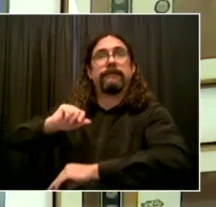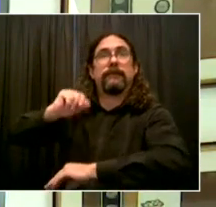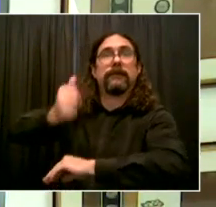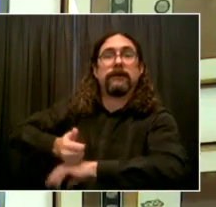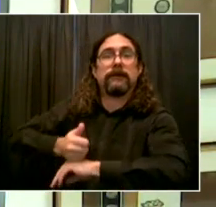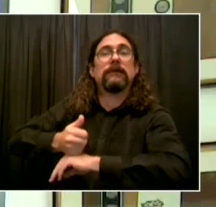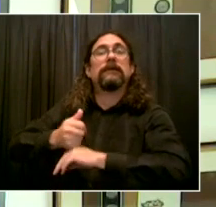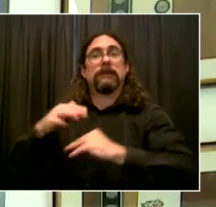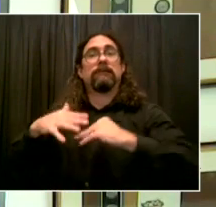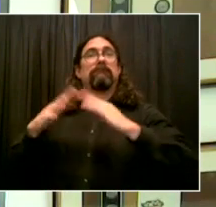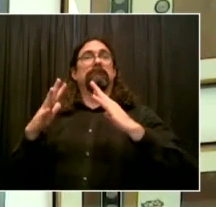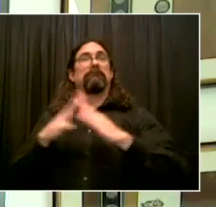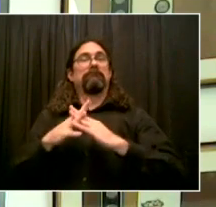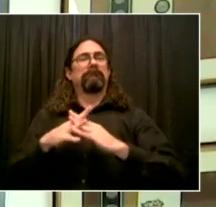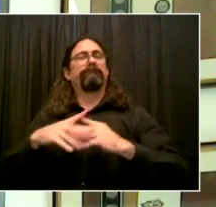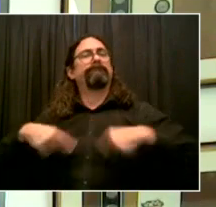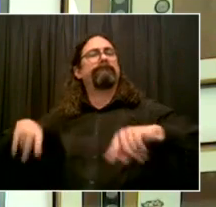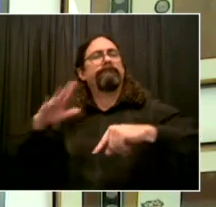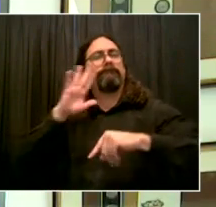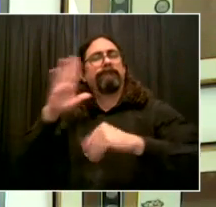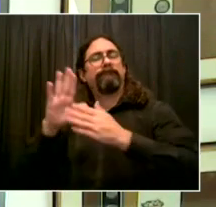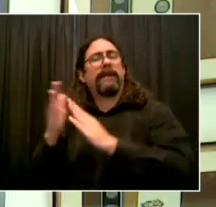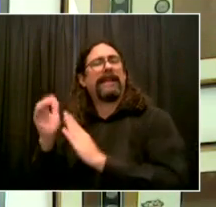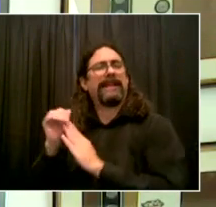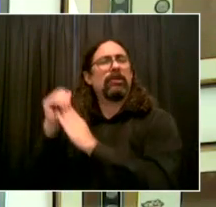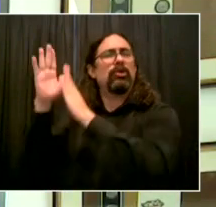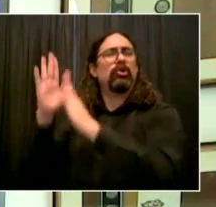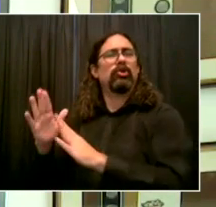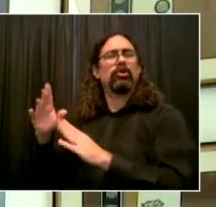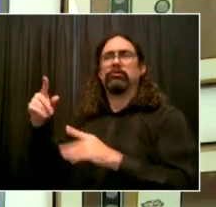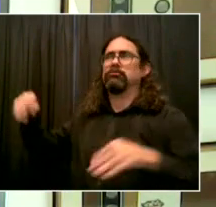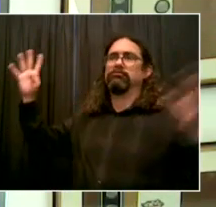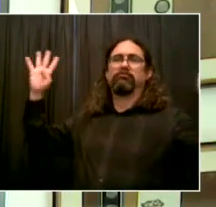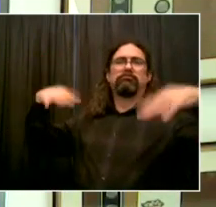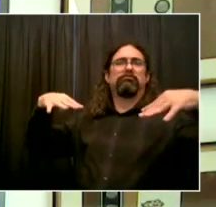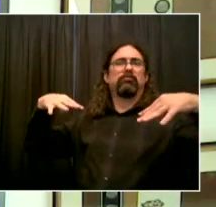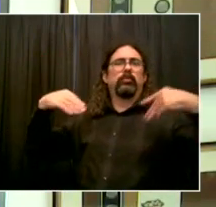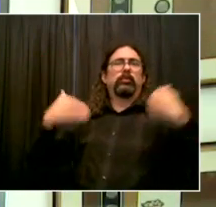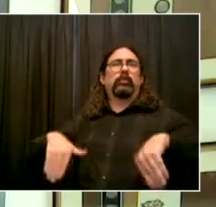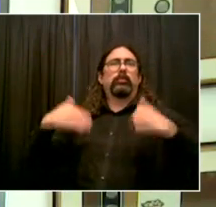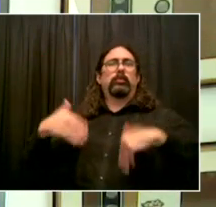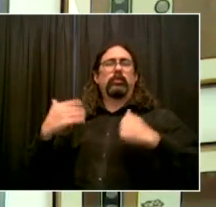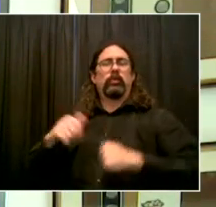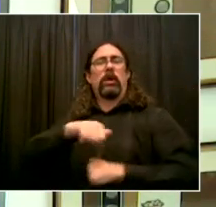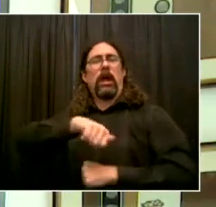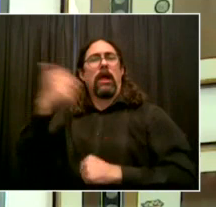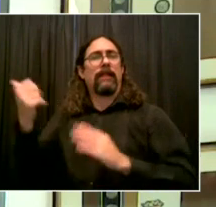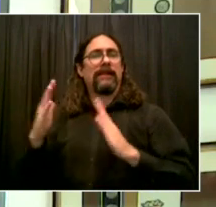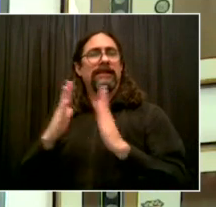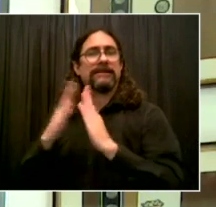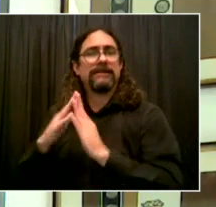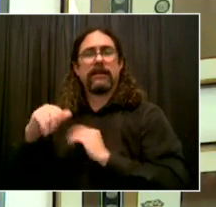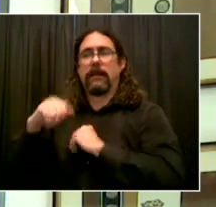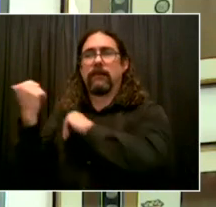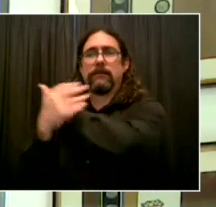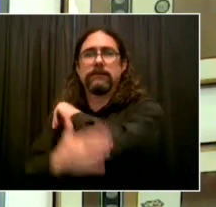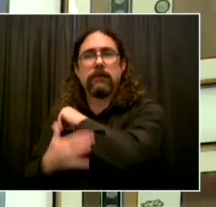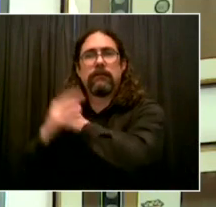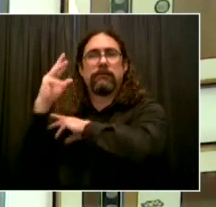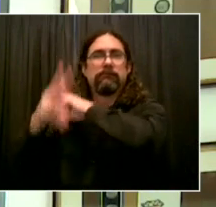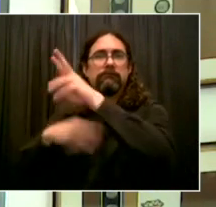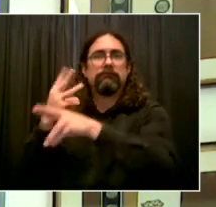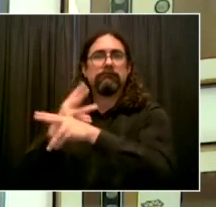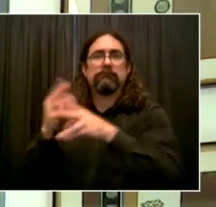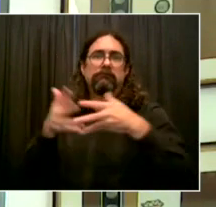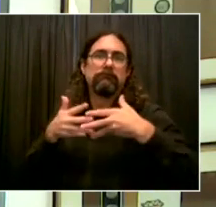be a model for other cities across this country and around the world. So on behalf of everyone involved in